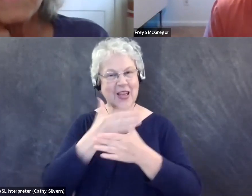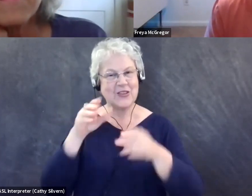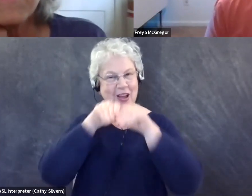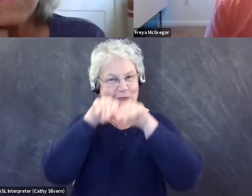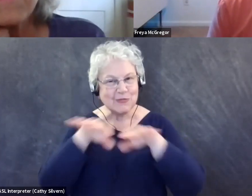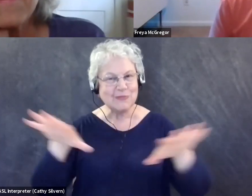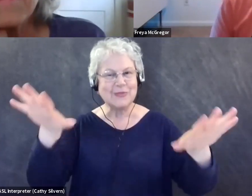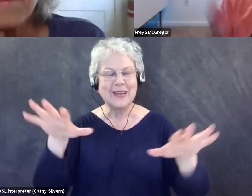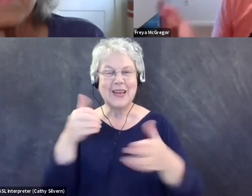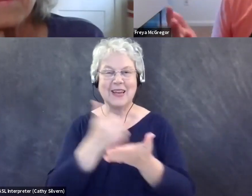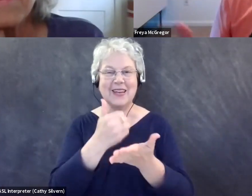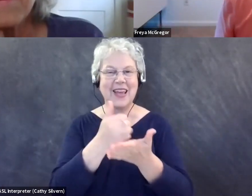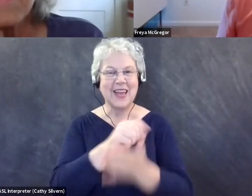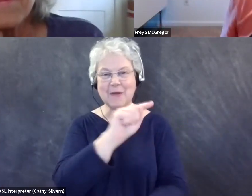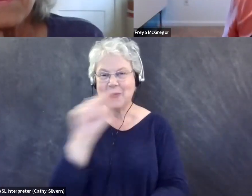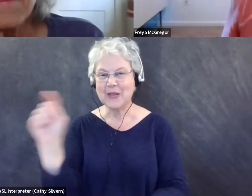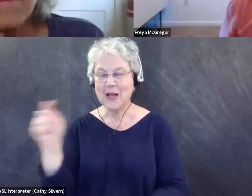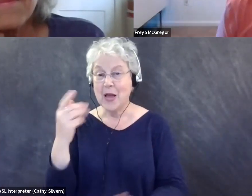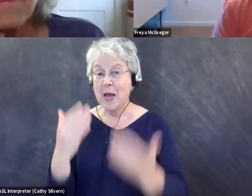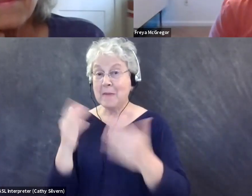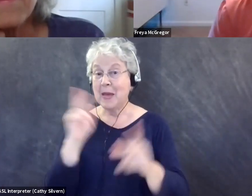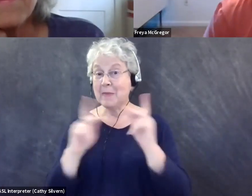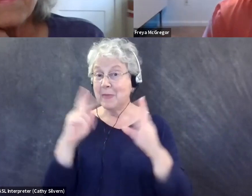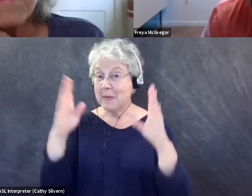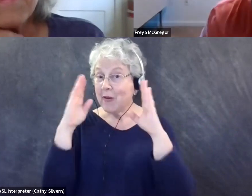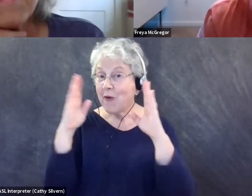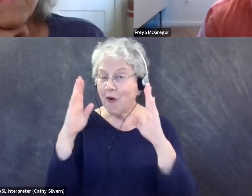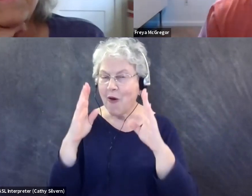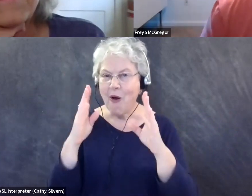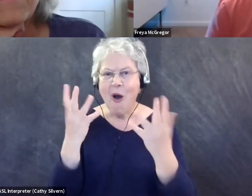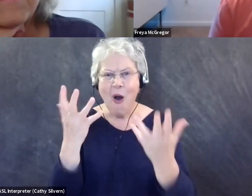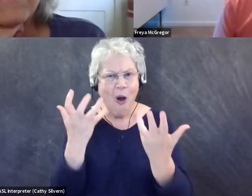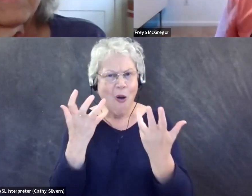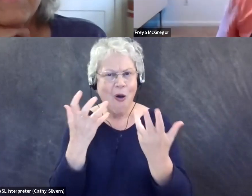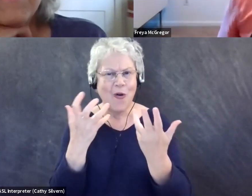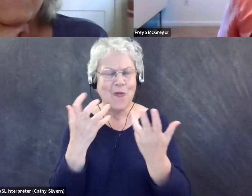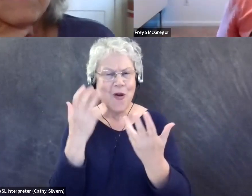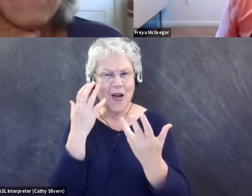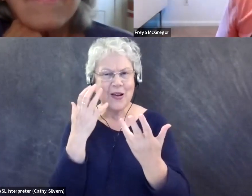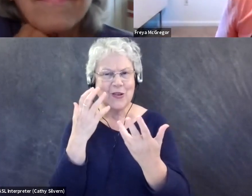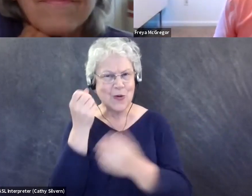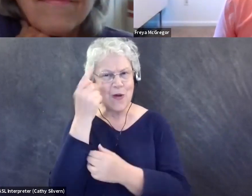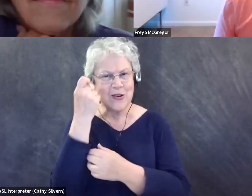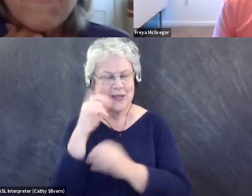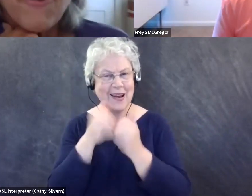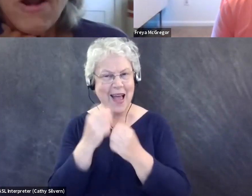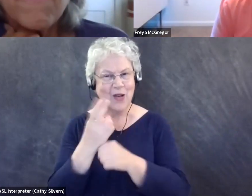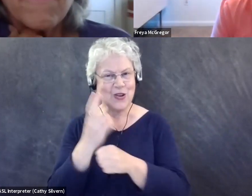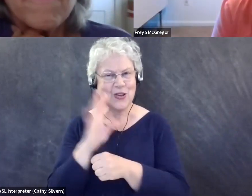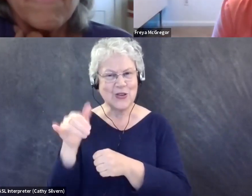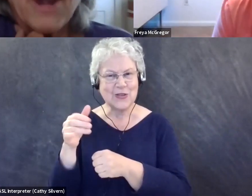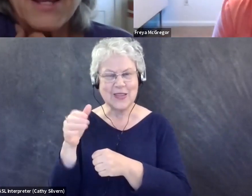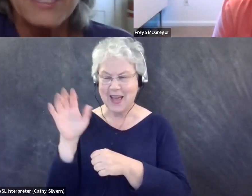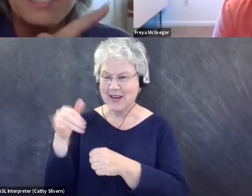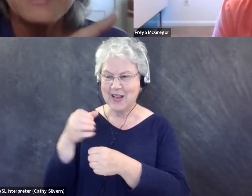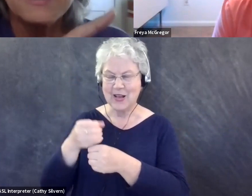case it's helpful for them, because there might be a bunch of folks listening who would love a wheelchair mounted scope. So yeah, that's super